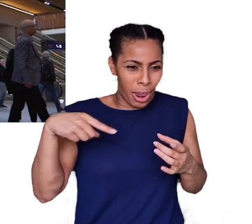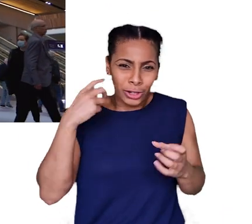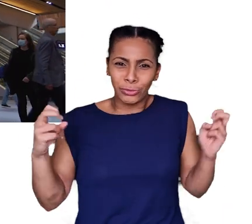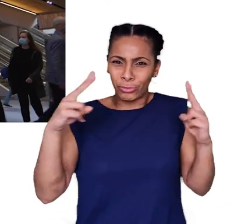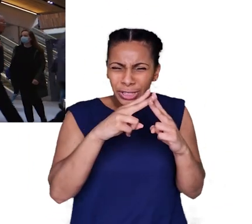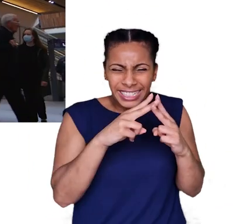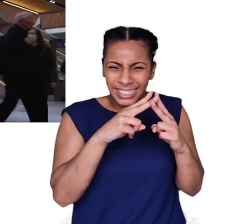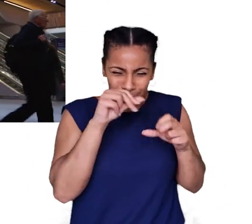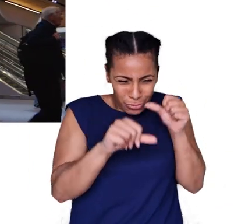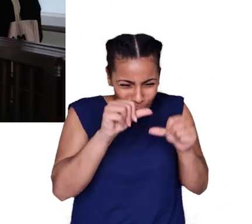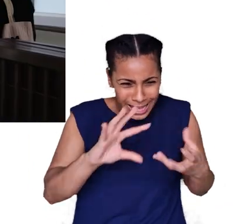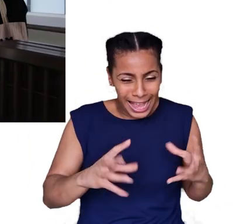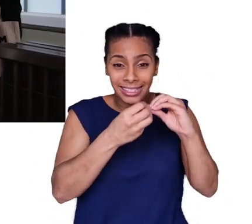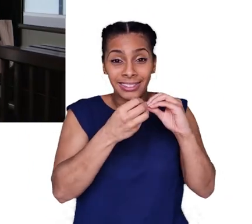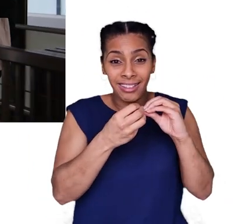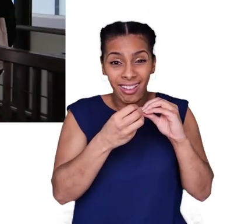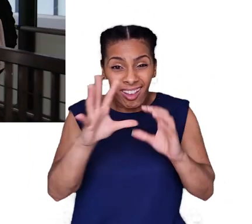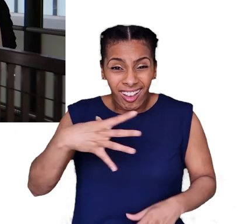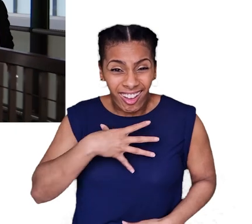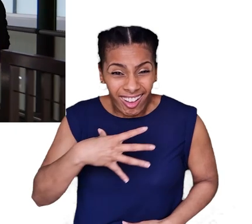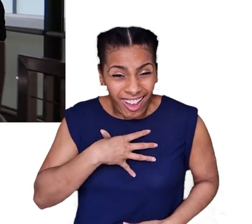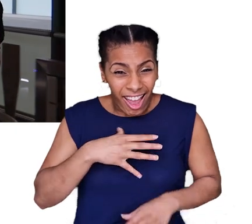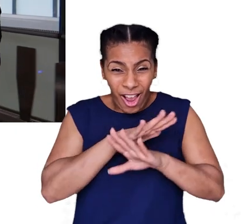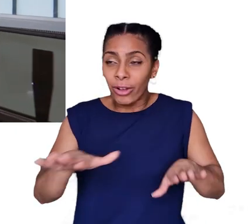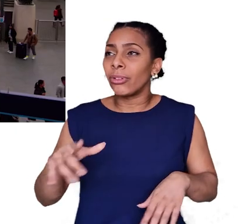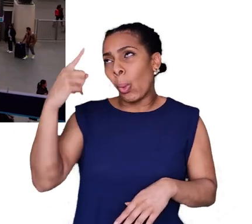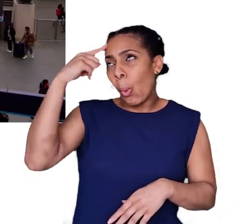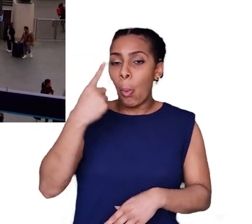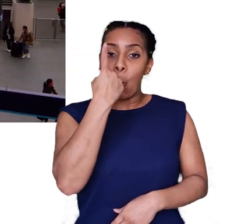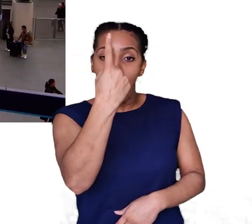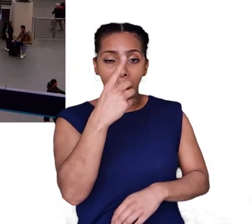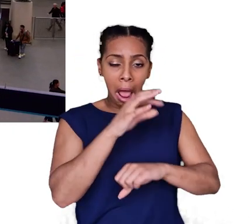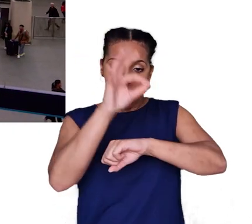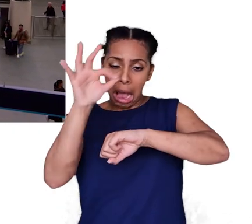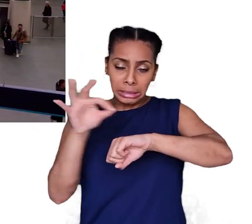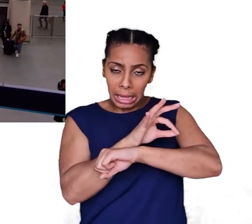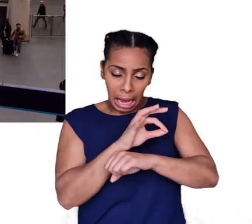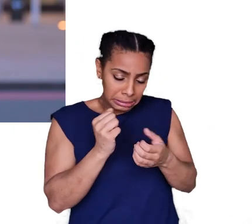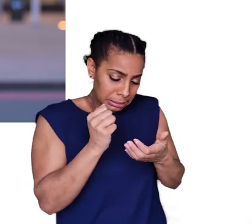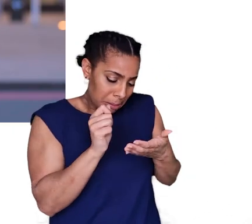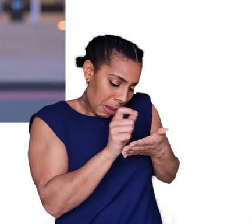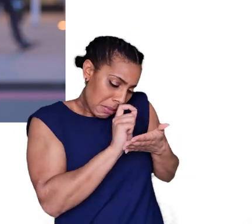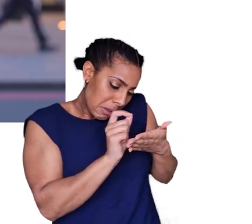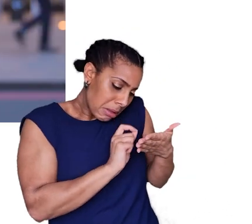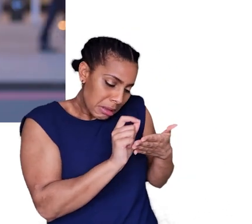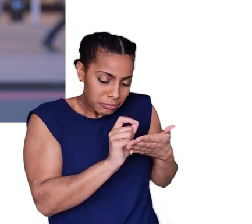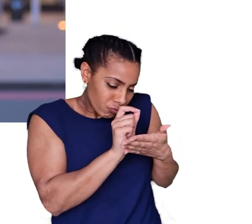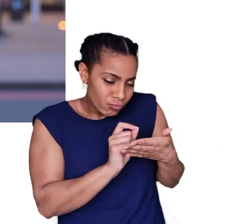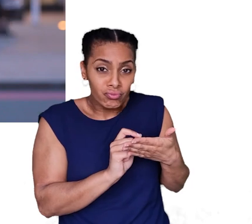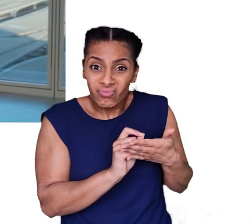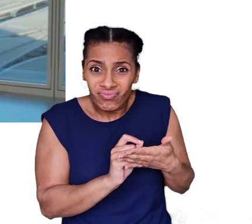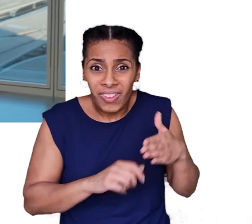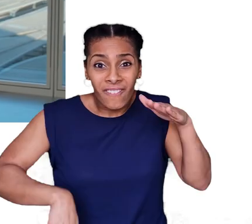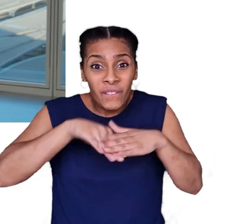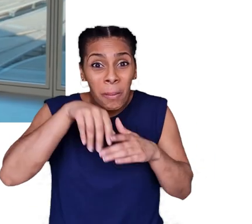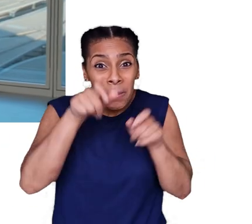station. And it turns out it wasn't just one architect, was Sketchbad in some little room where it was actually a bunch of